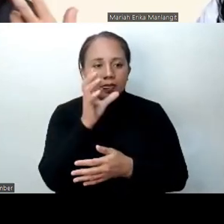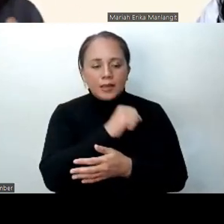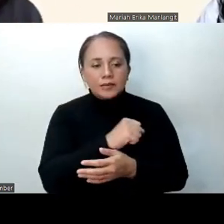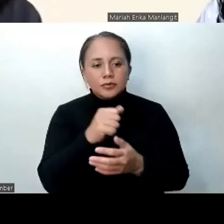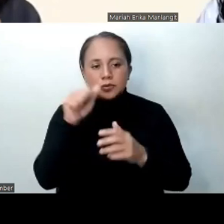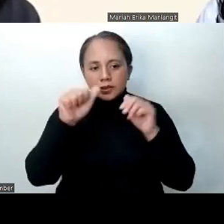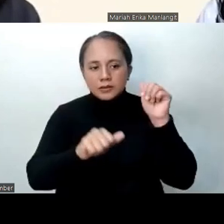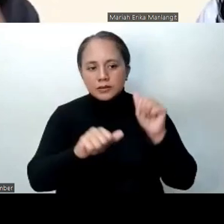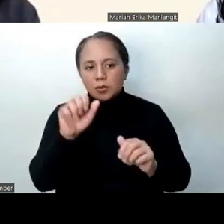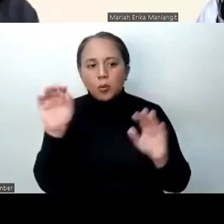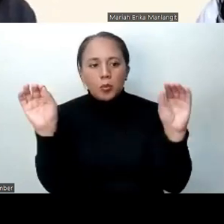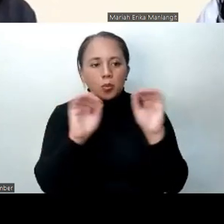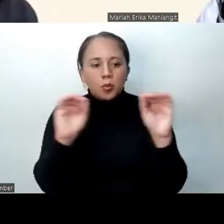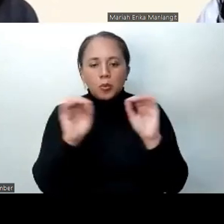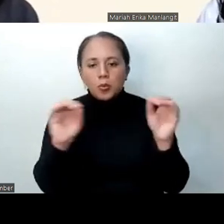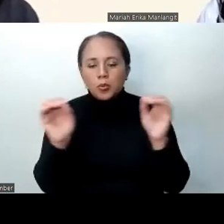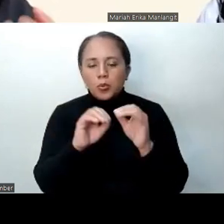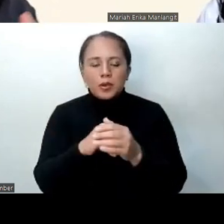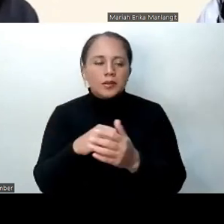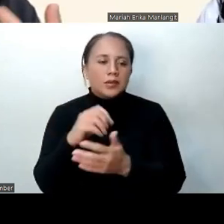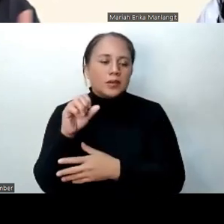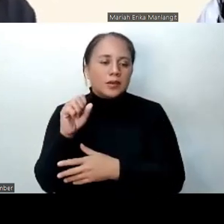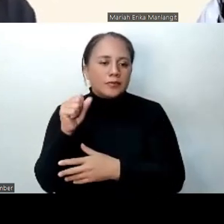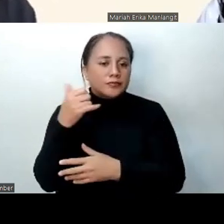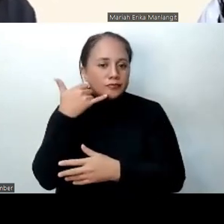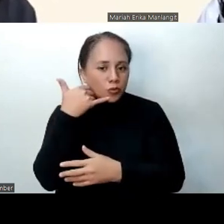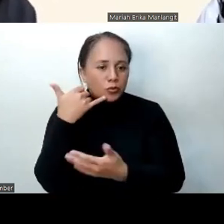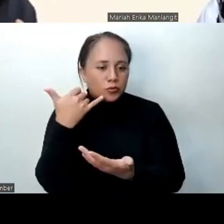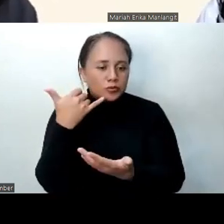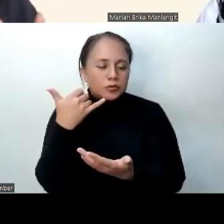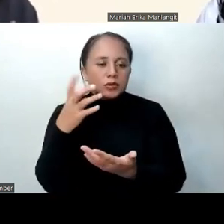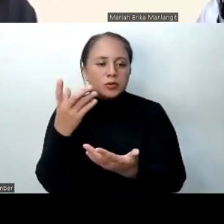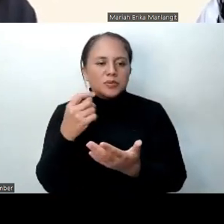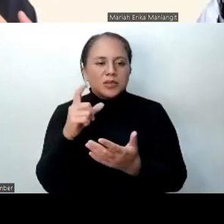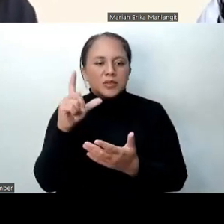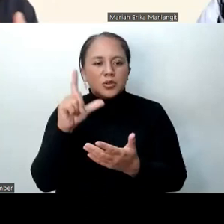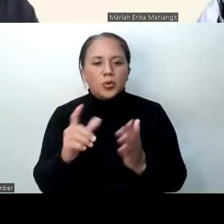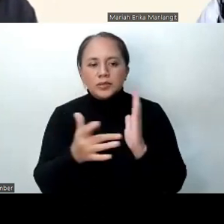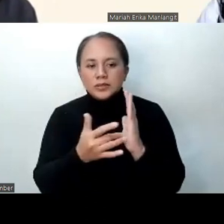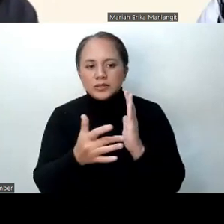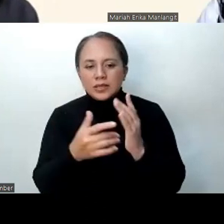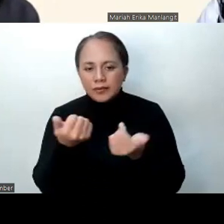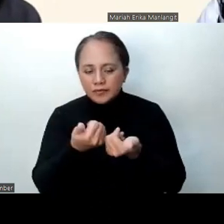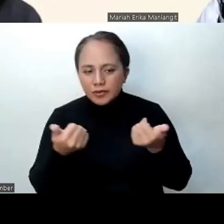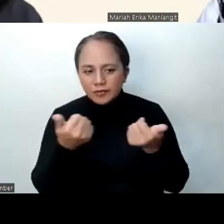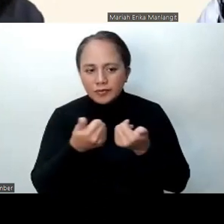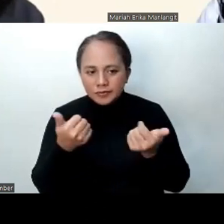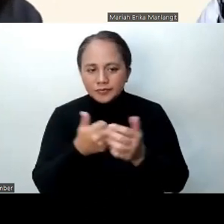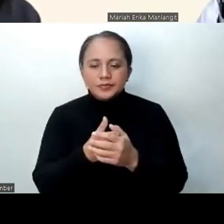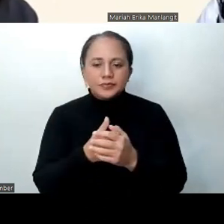be assessed do not have a smartphone with them. So this is for the, you know, the lowest tech available smartphones.